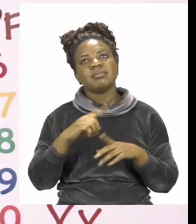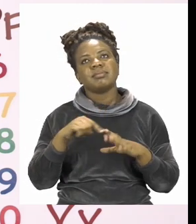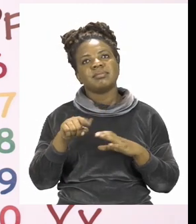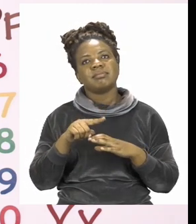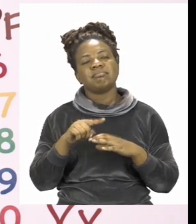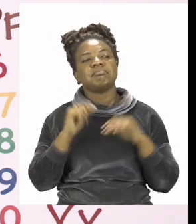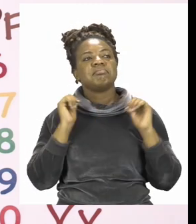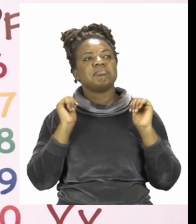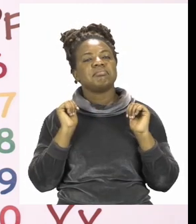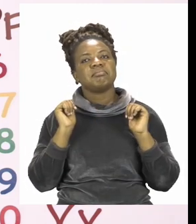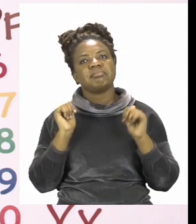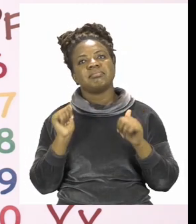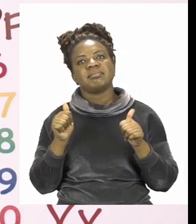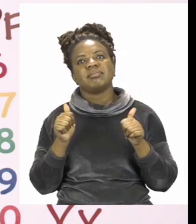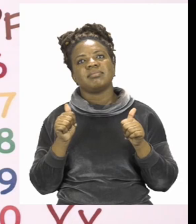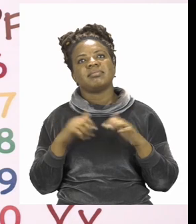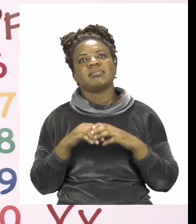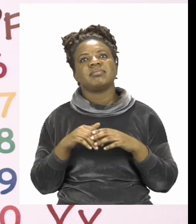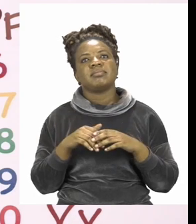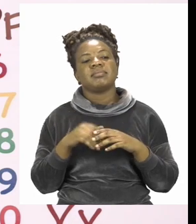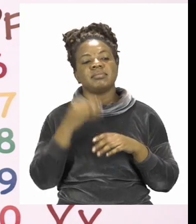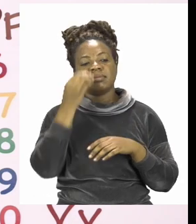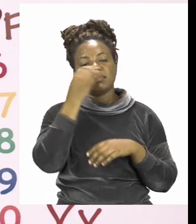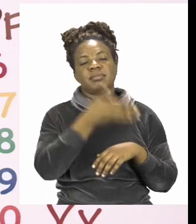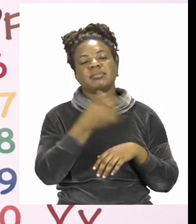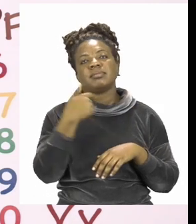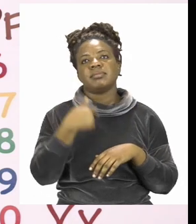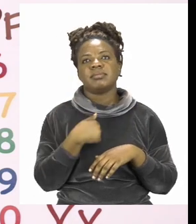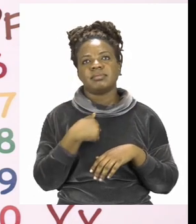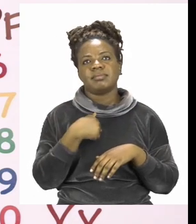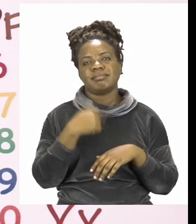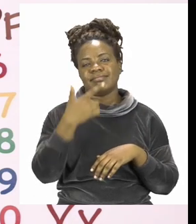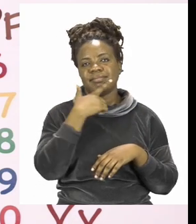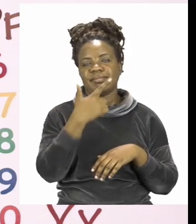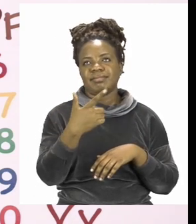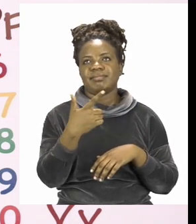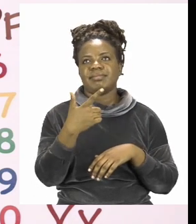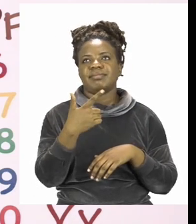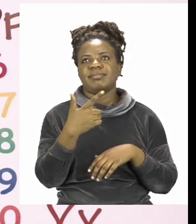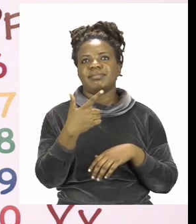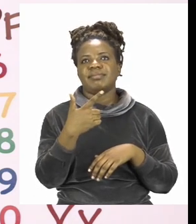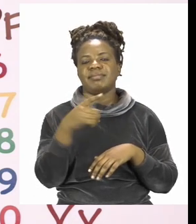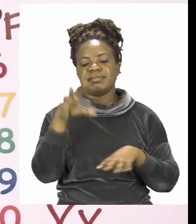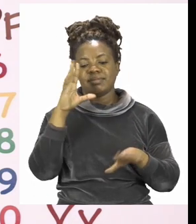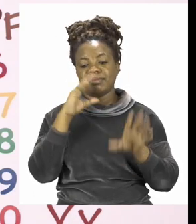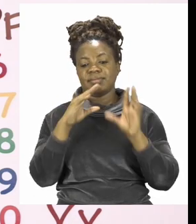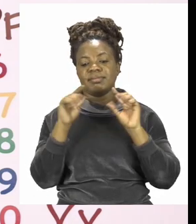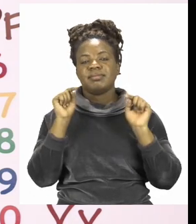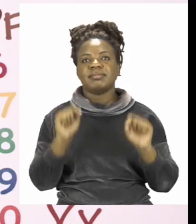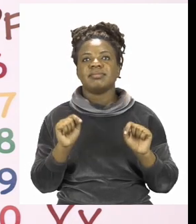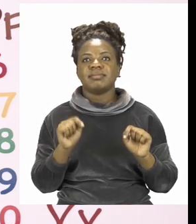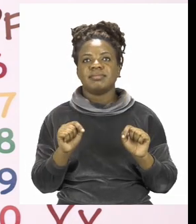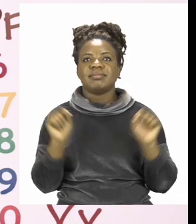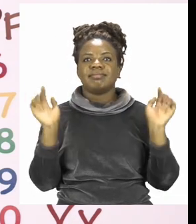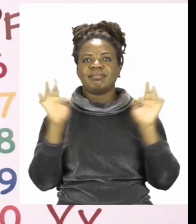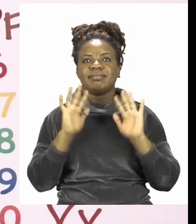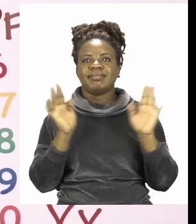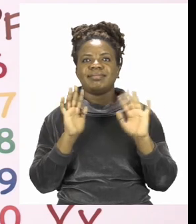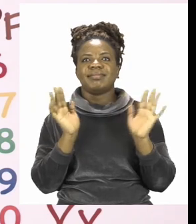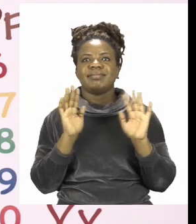So, from Sashi and I, we would like to say thank you for joining us today and goodbye.